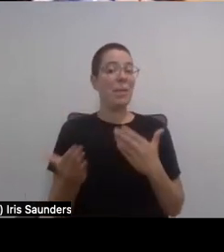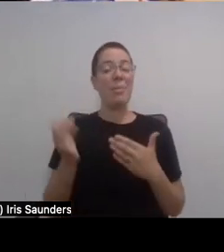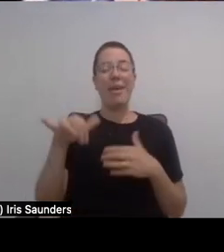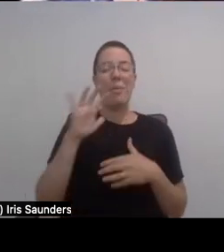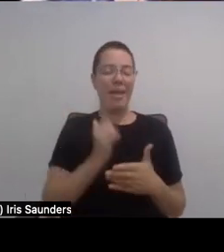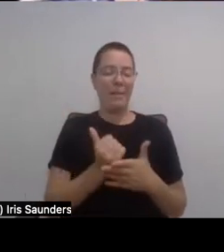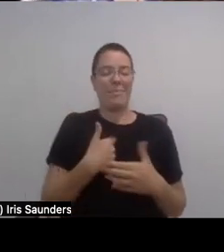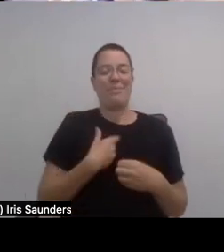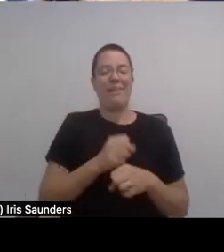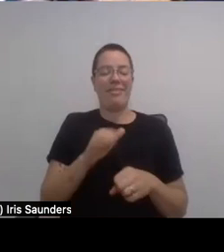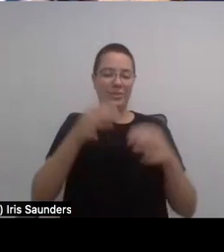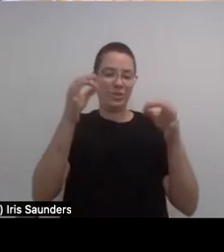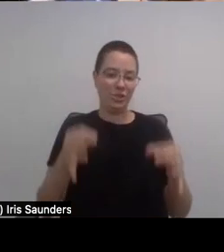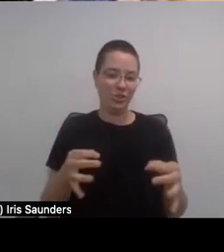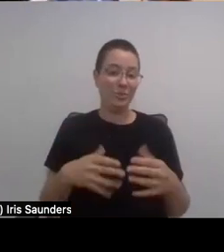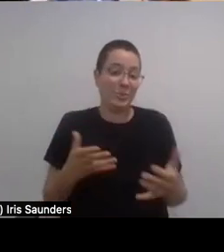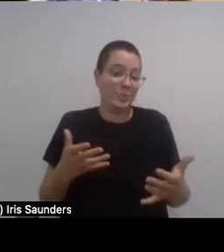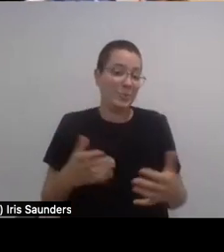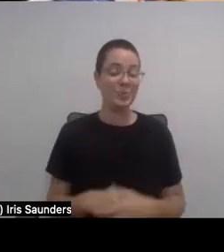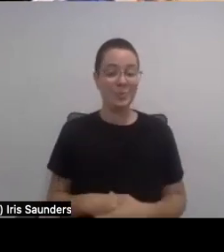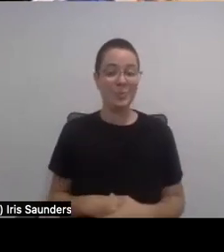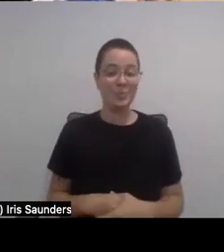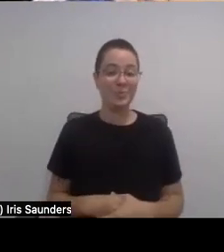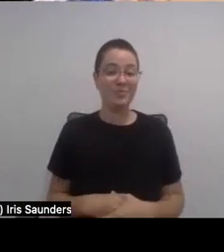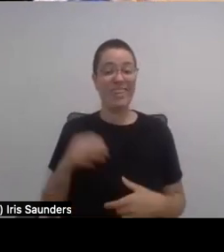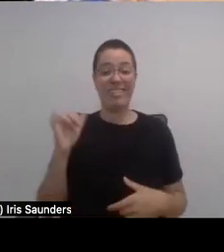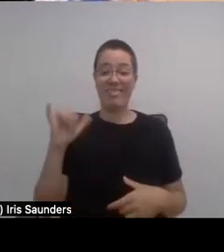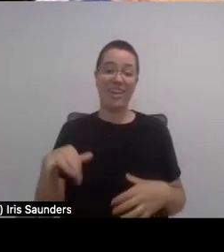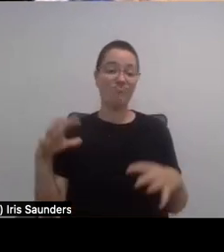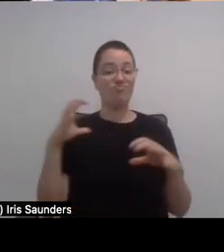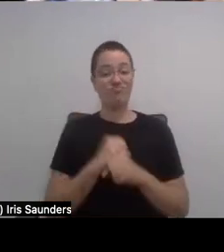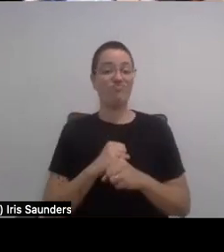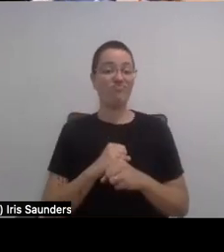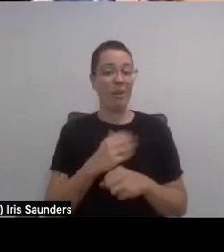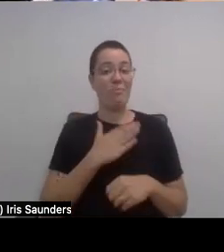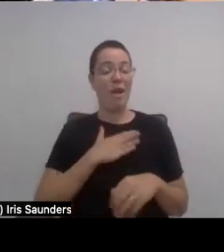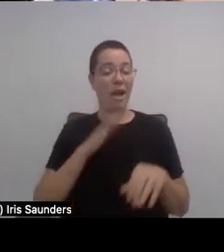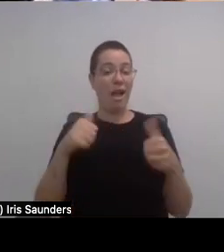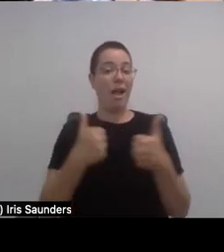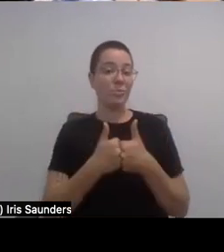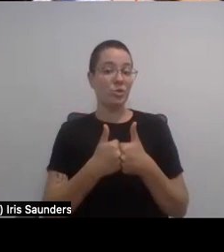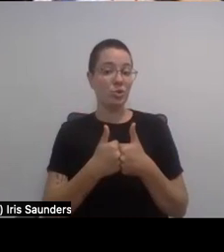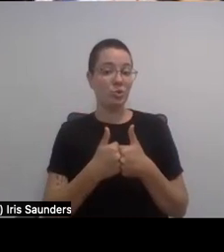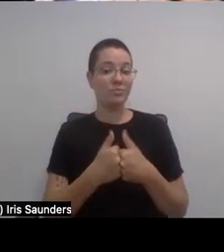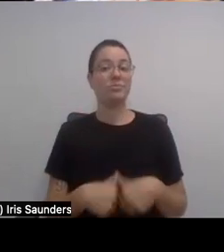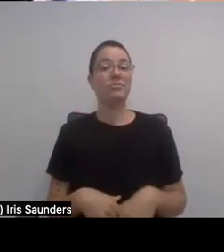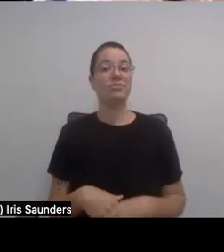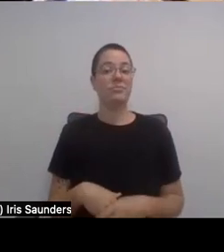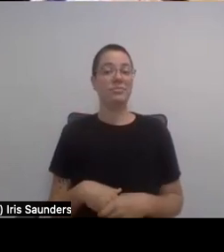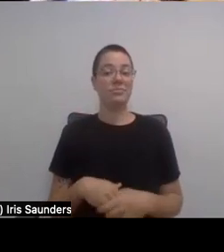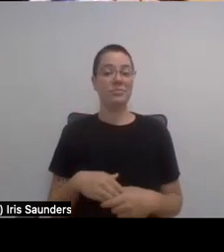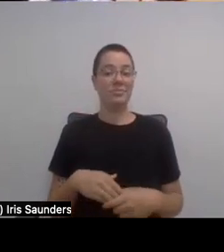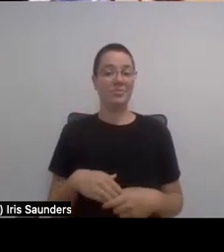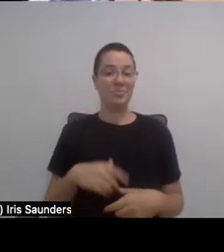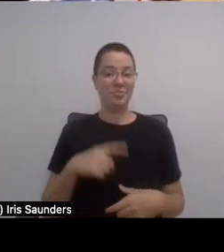decision, you know, so. So that's really the biggest obstacle. I personally have all I haven't really tried to